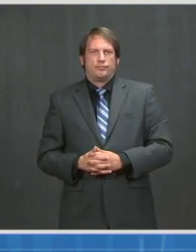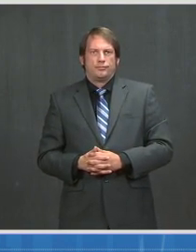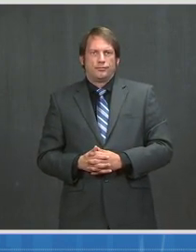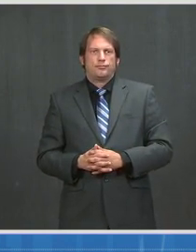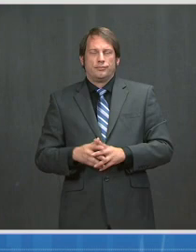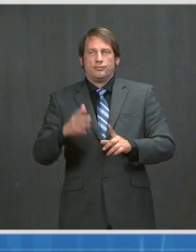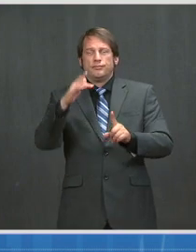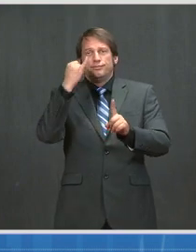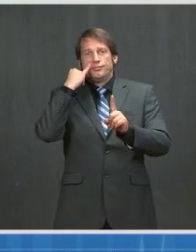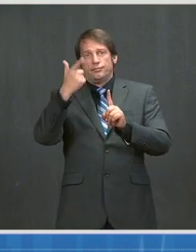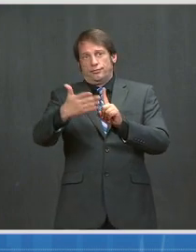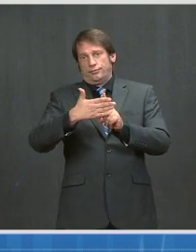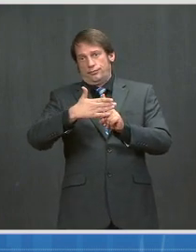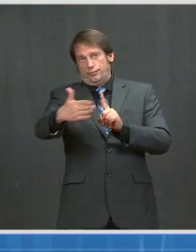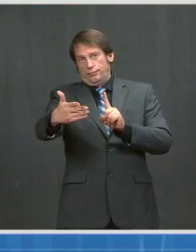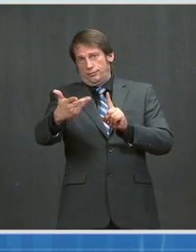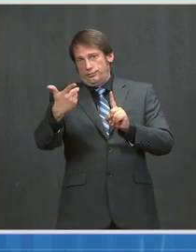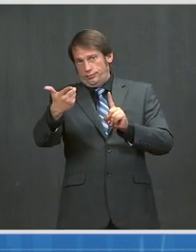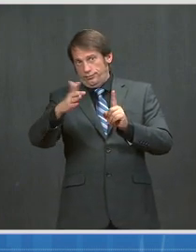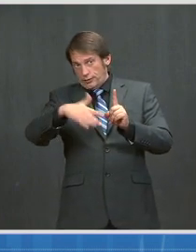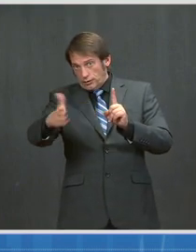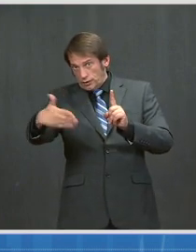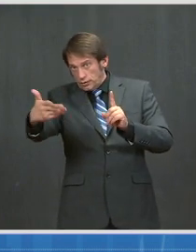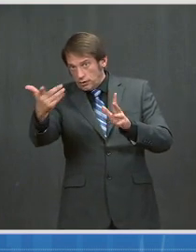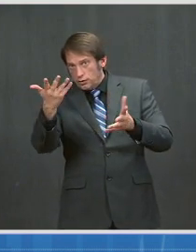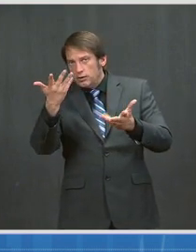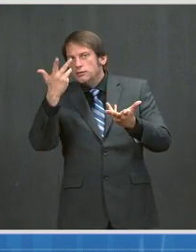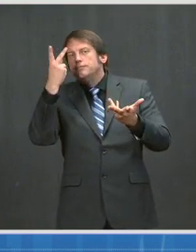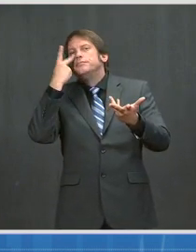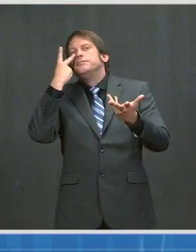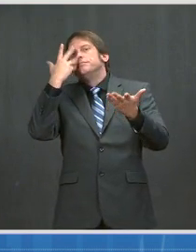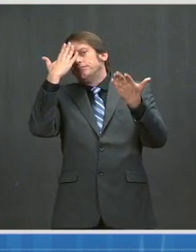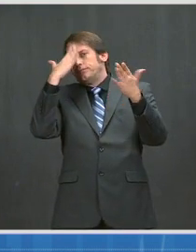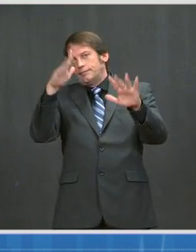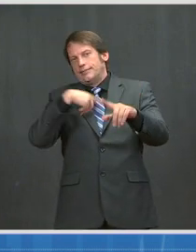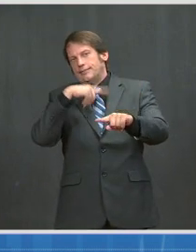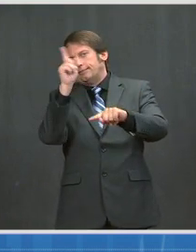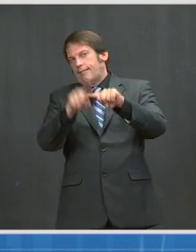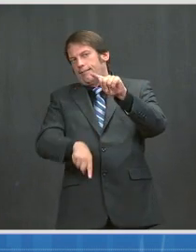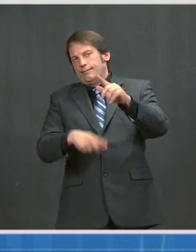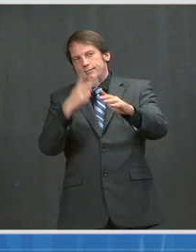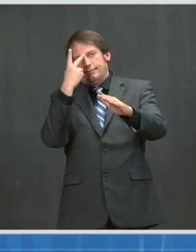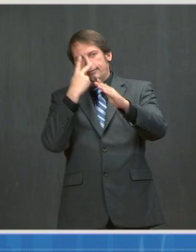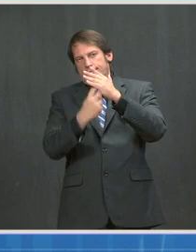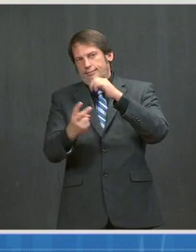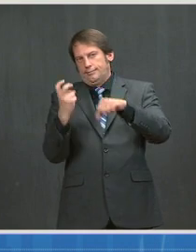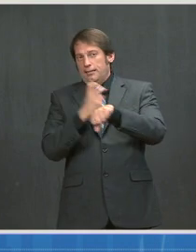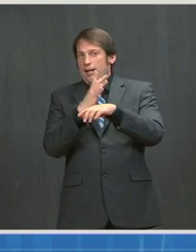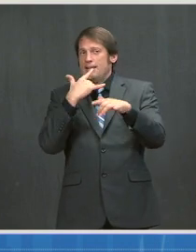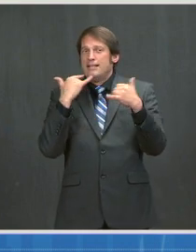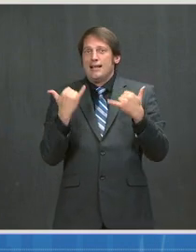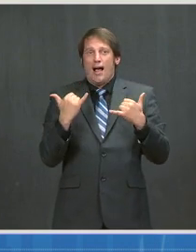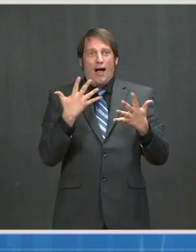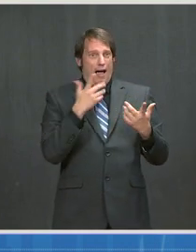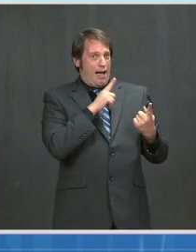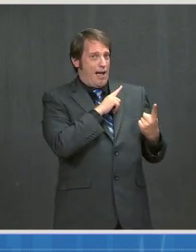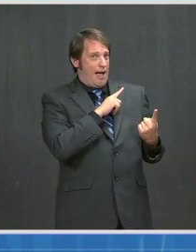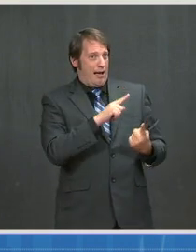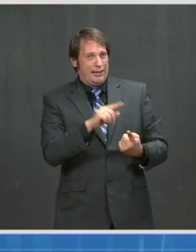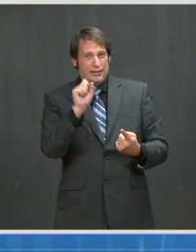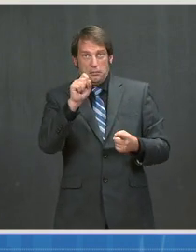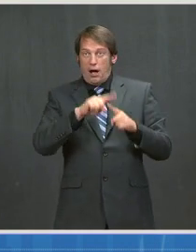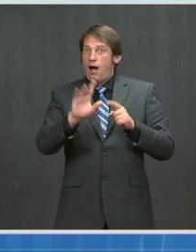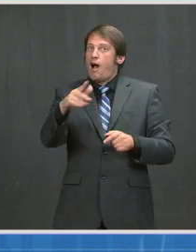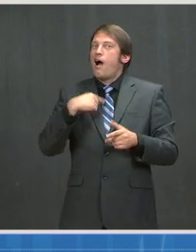transmissibility. So I'm not at all ready to say that we're back in flu range. We still, I think, have to remain very